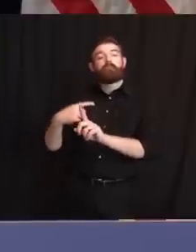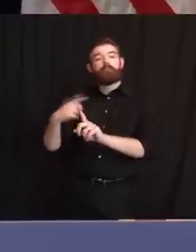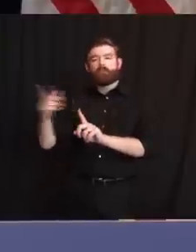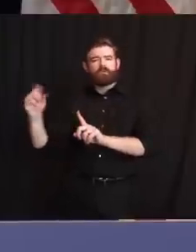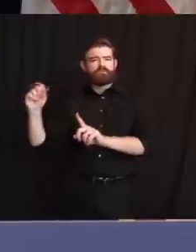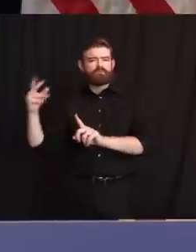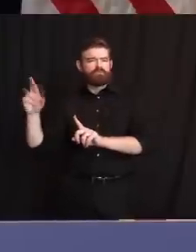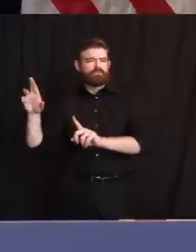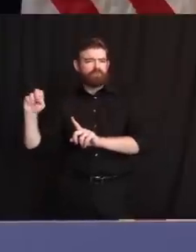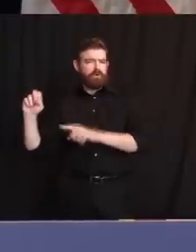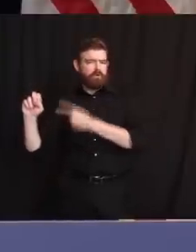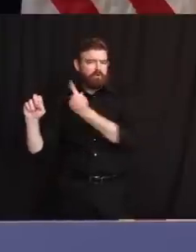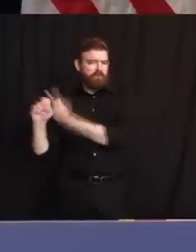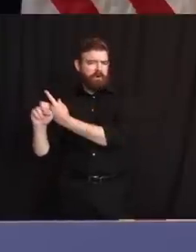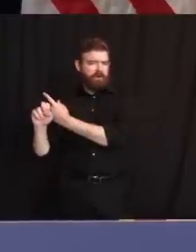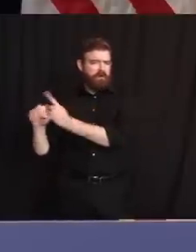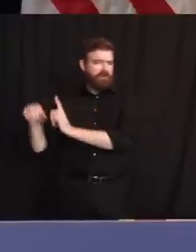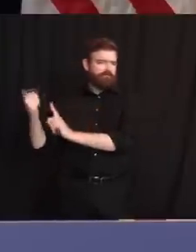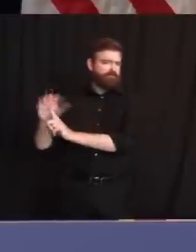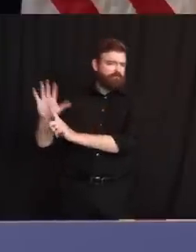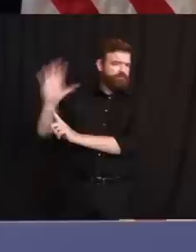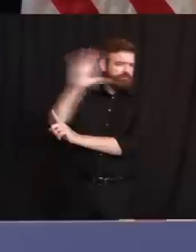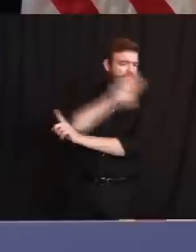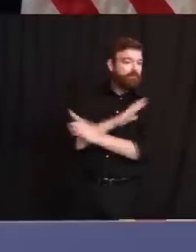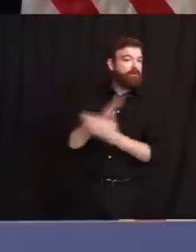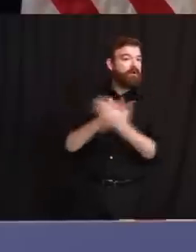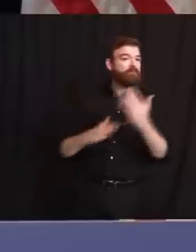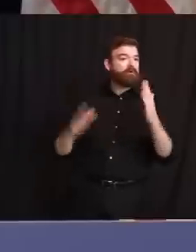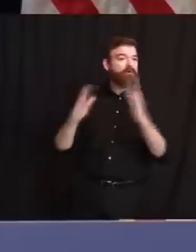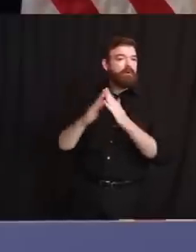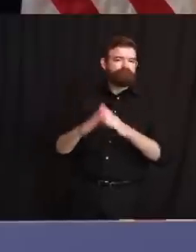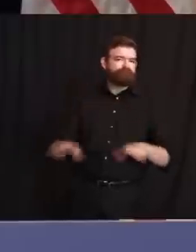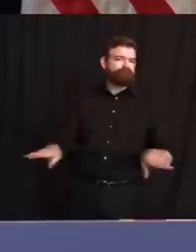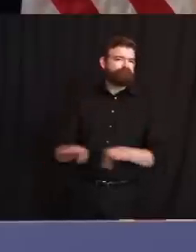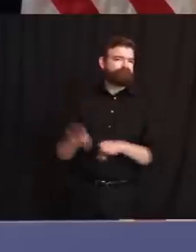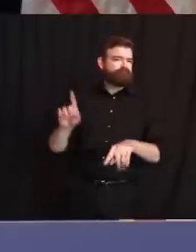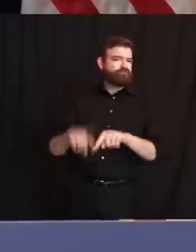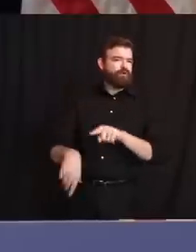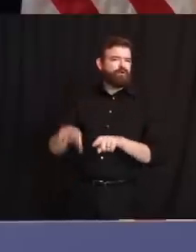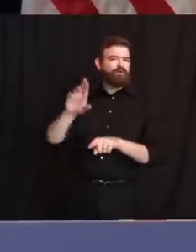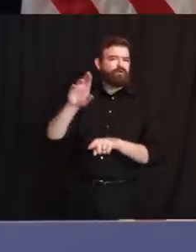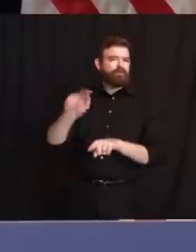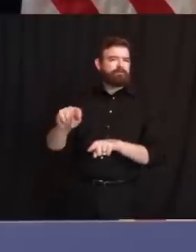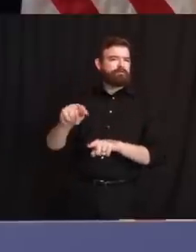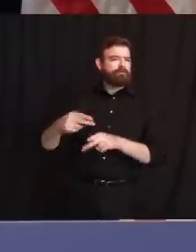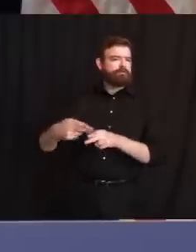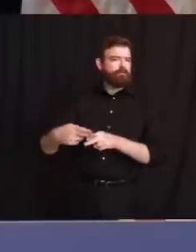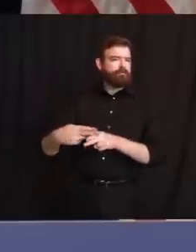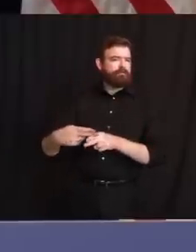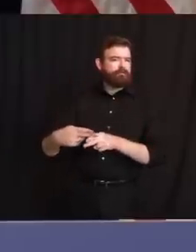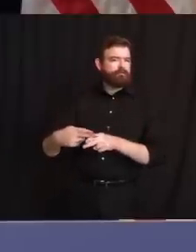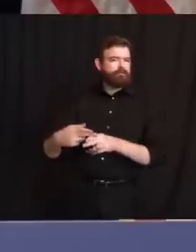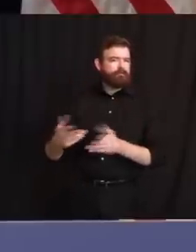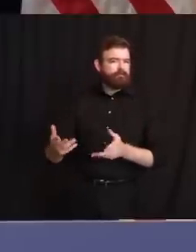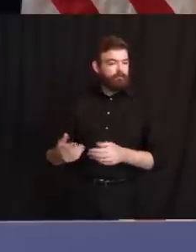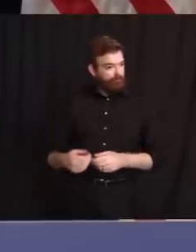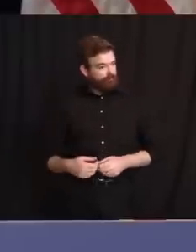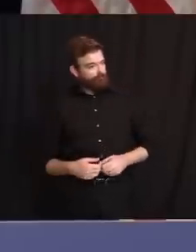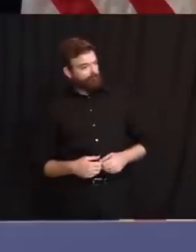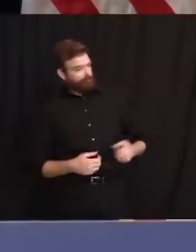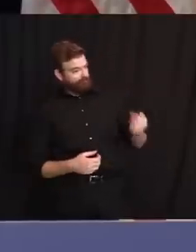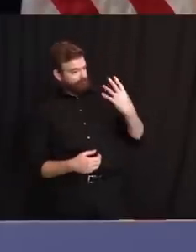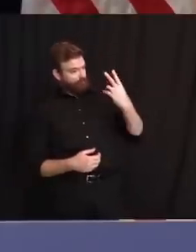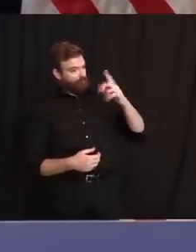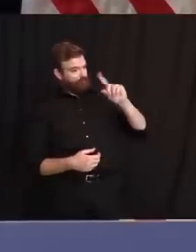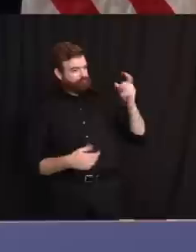that some municipalities are using them arbitrarily to keep them closed. Thank you, Brent, for setting the example. I don't have any news on the